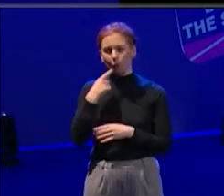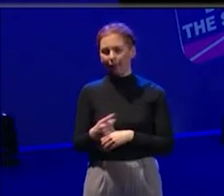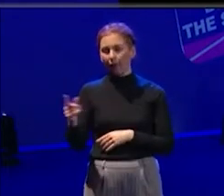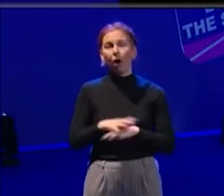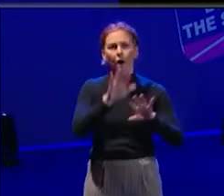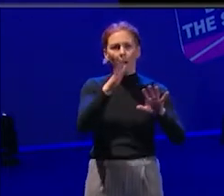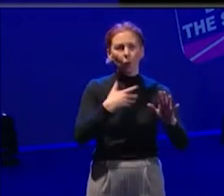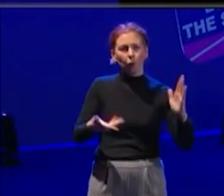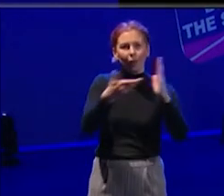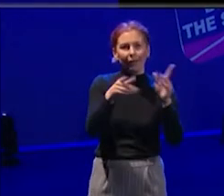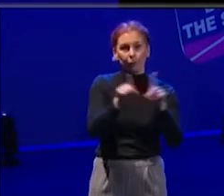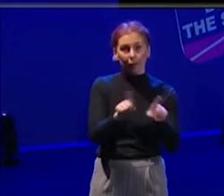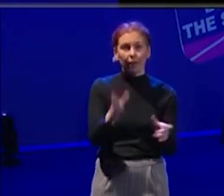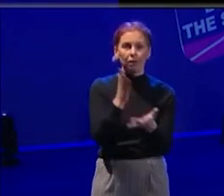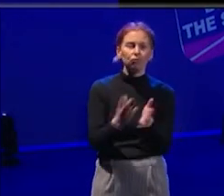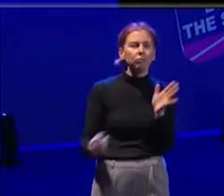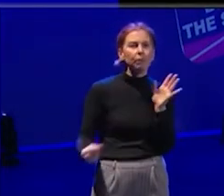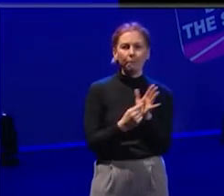really important, um,